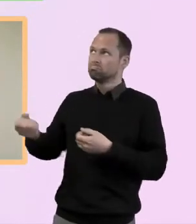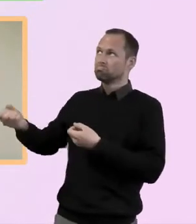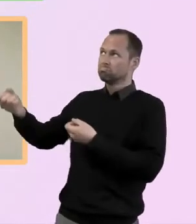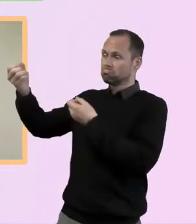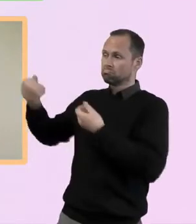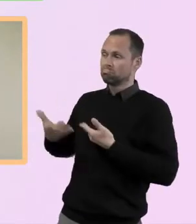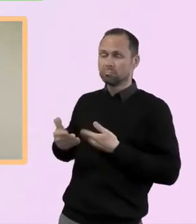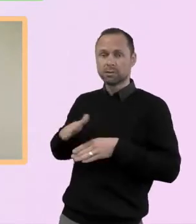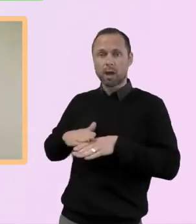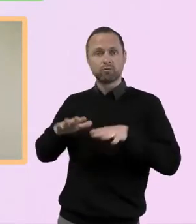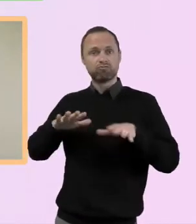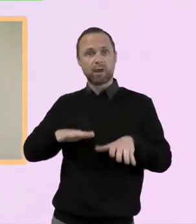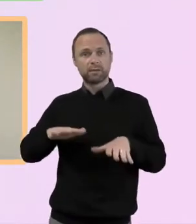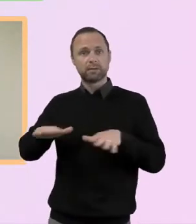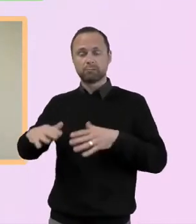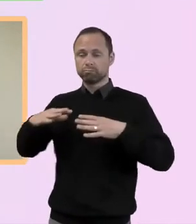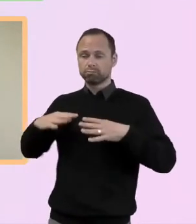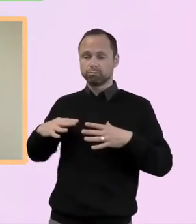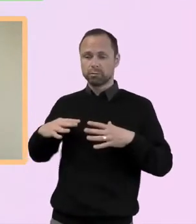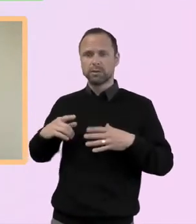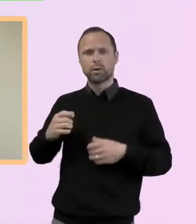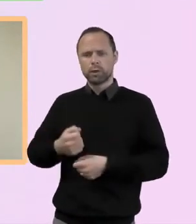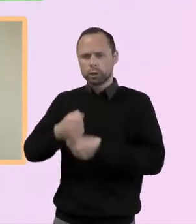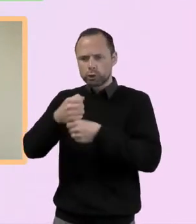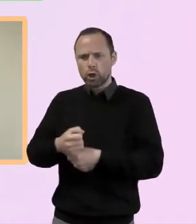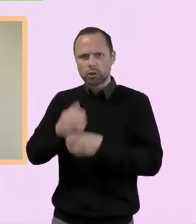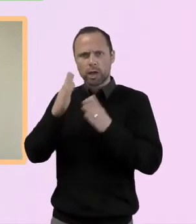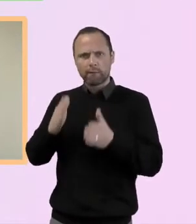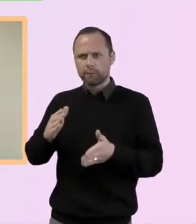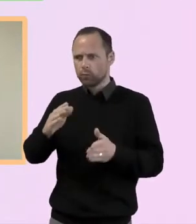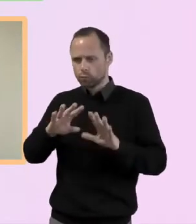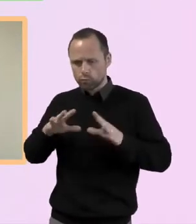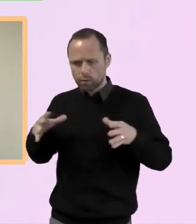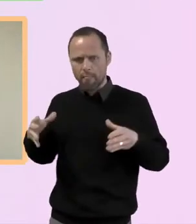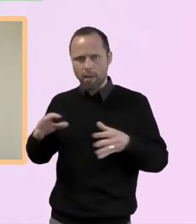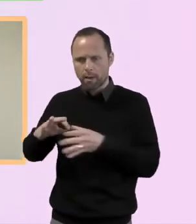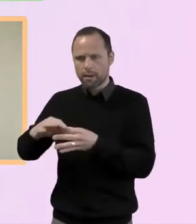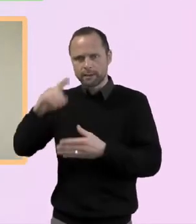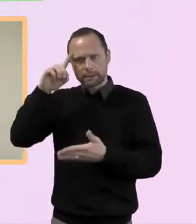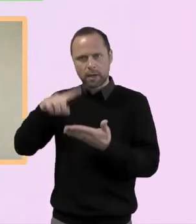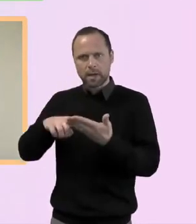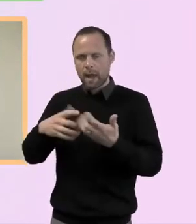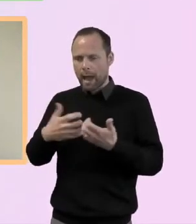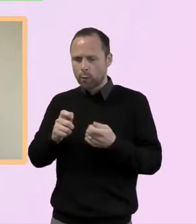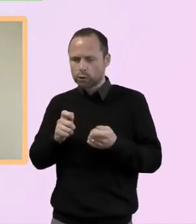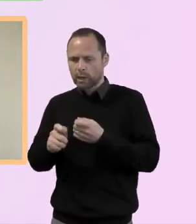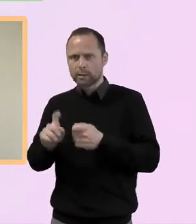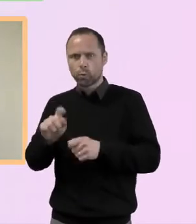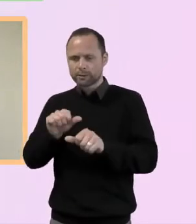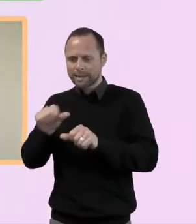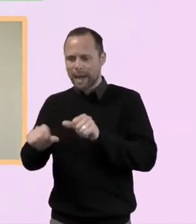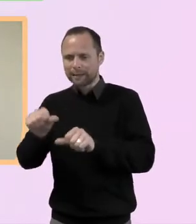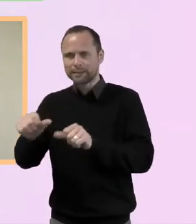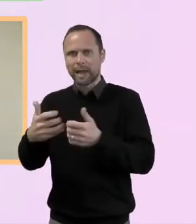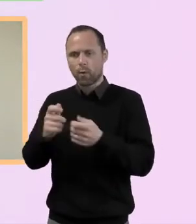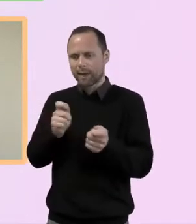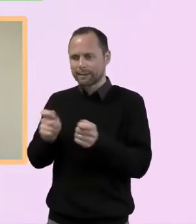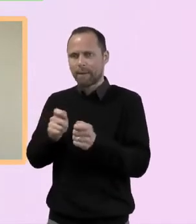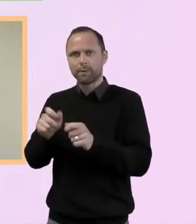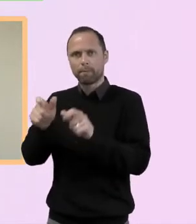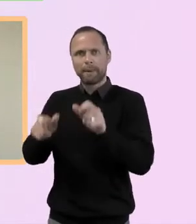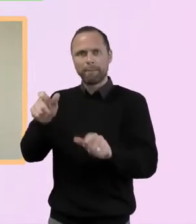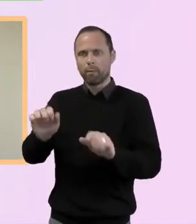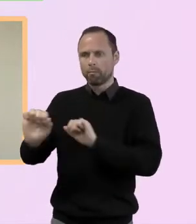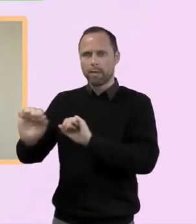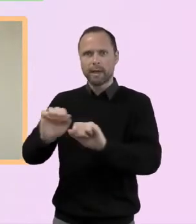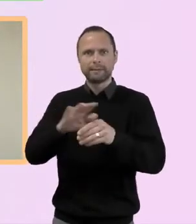there's a pressure, I think, on the church to go, what are going to do with this now? How are going to change? How are going to adapt? And what's your next thing? And maybe the next thing is